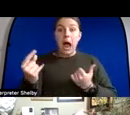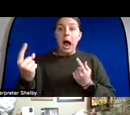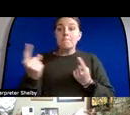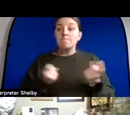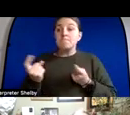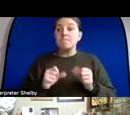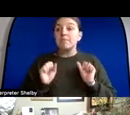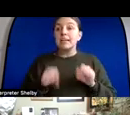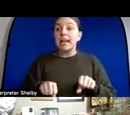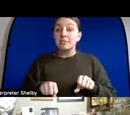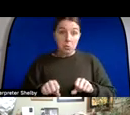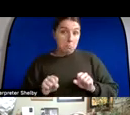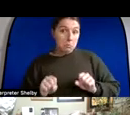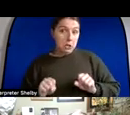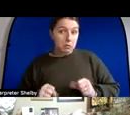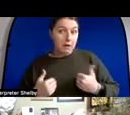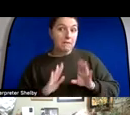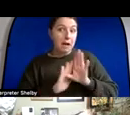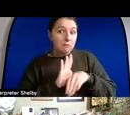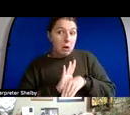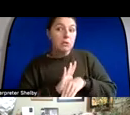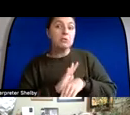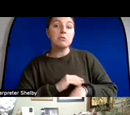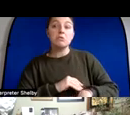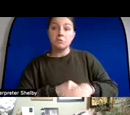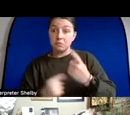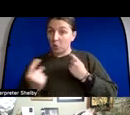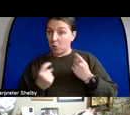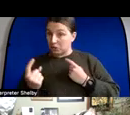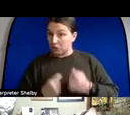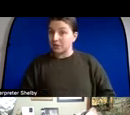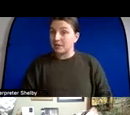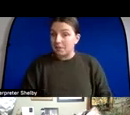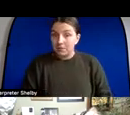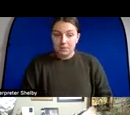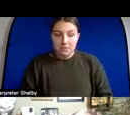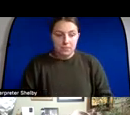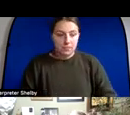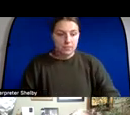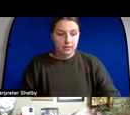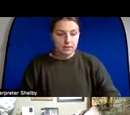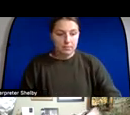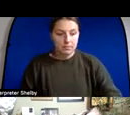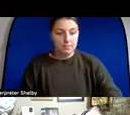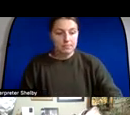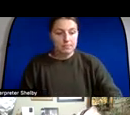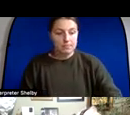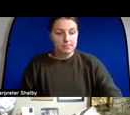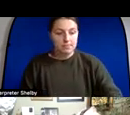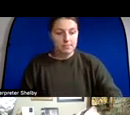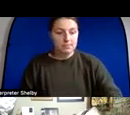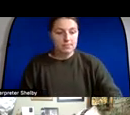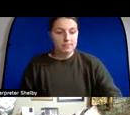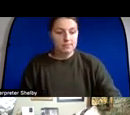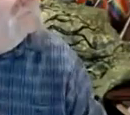uh so potentially we have uh that long for questions so um and i'm here i'm good for